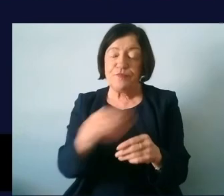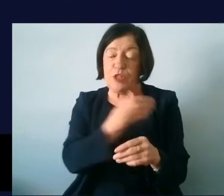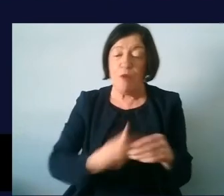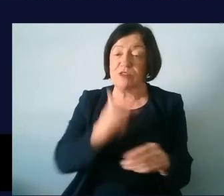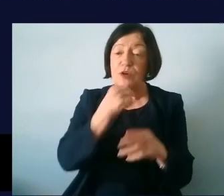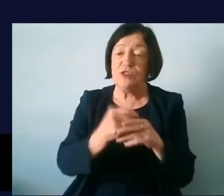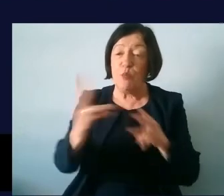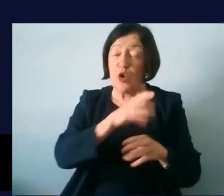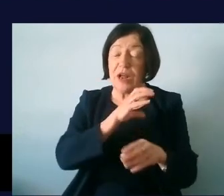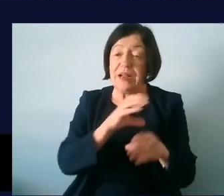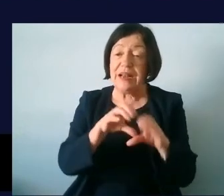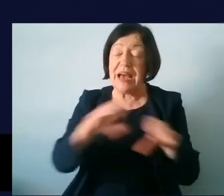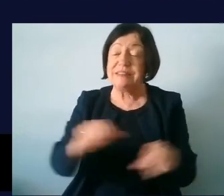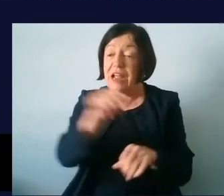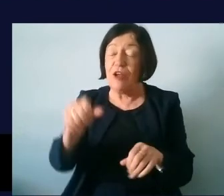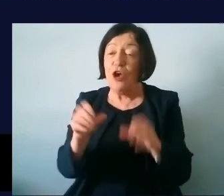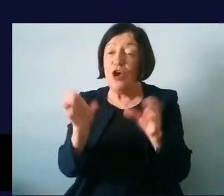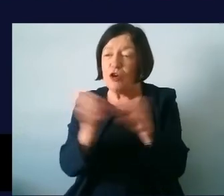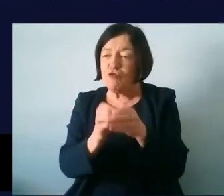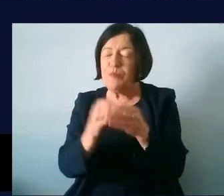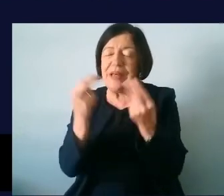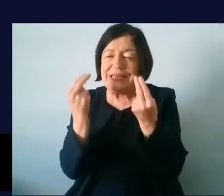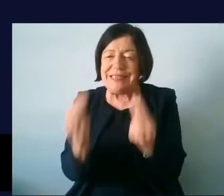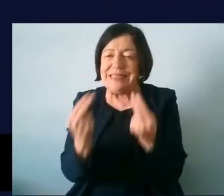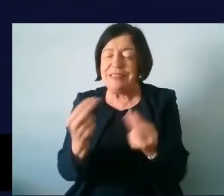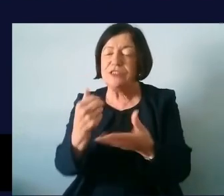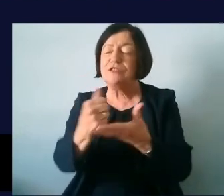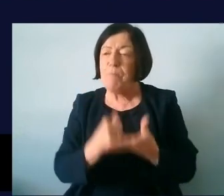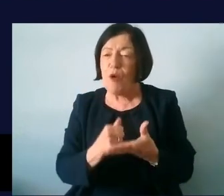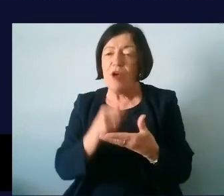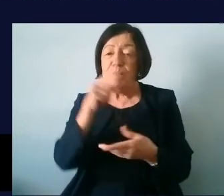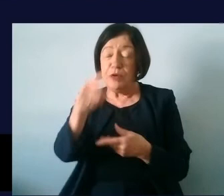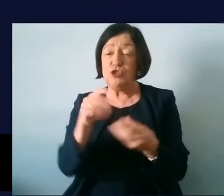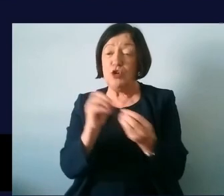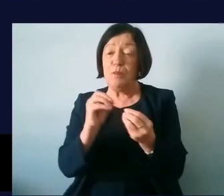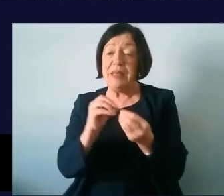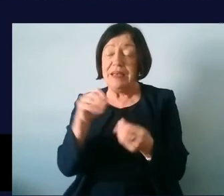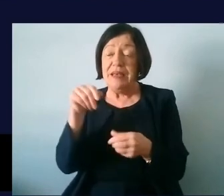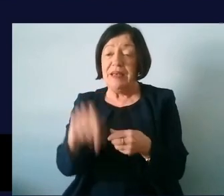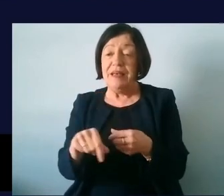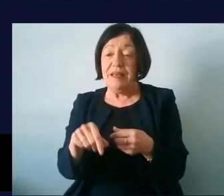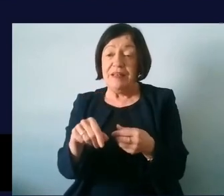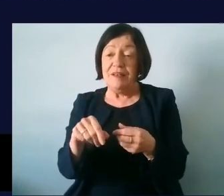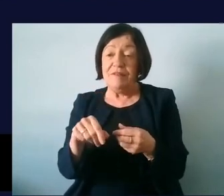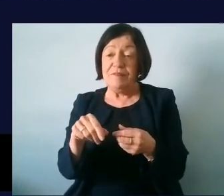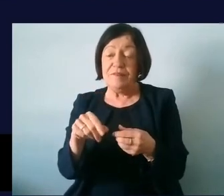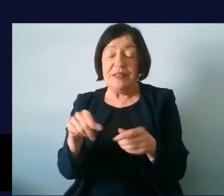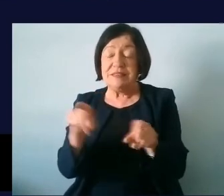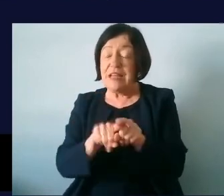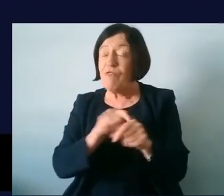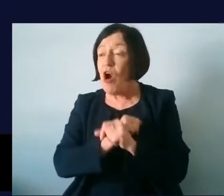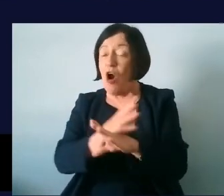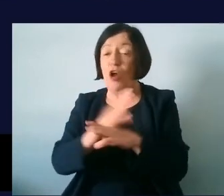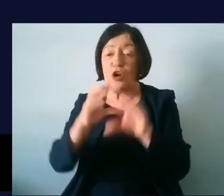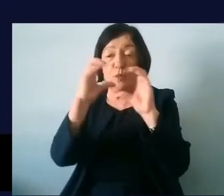as a group that definitely needed um support but as you were saying you know this it spans all communities and it's